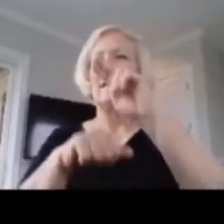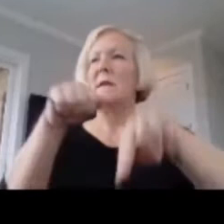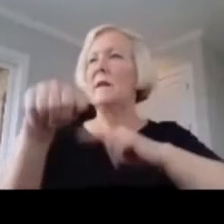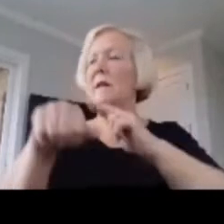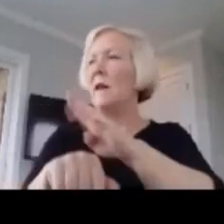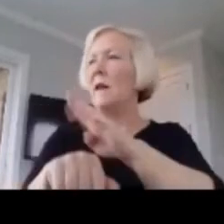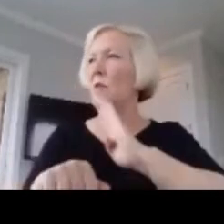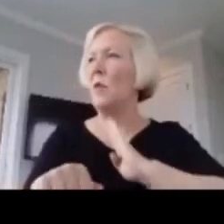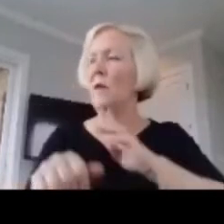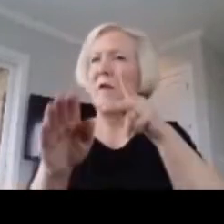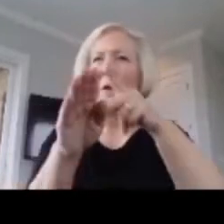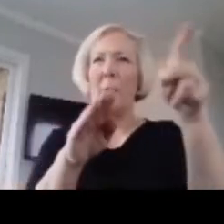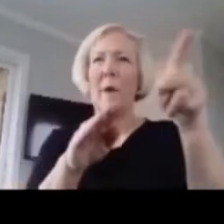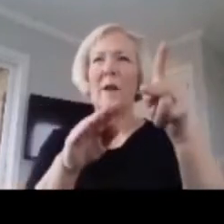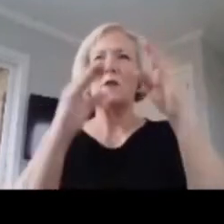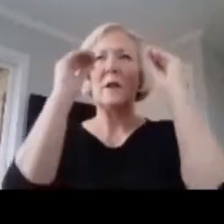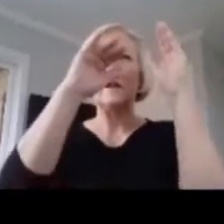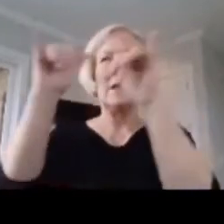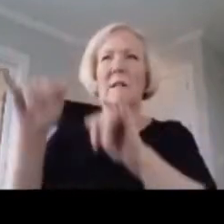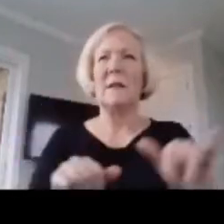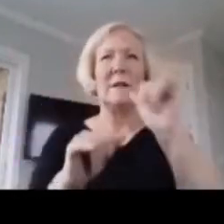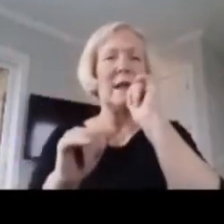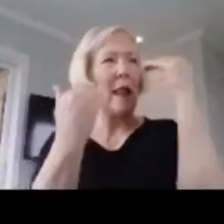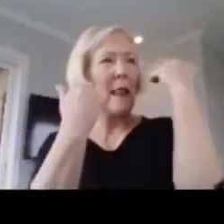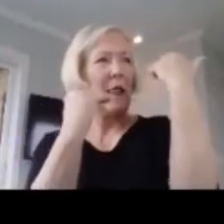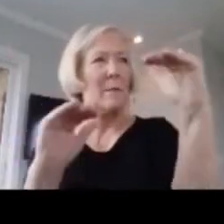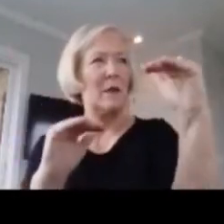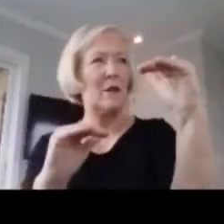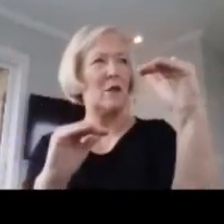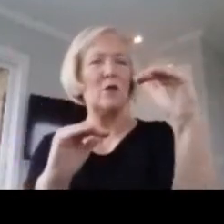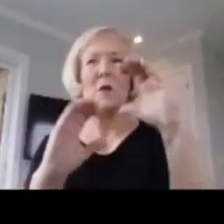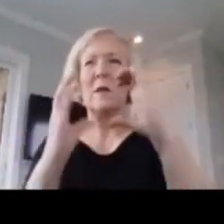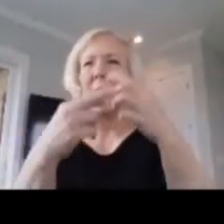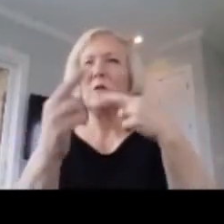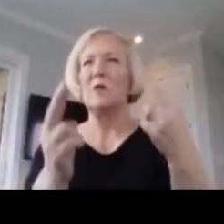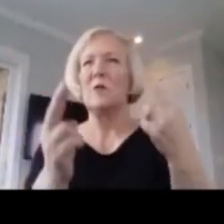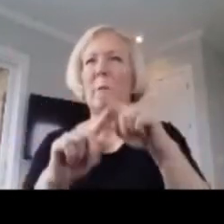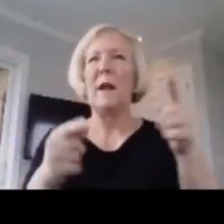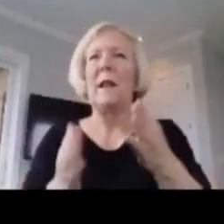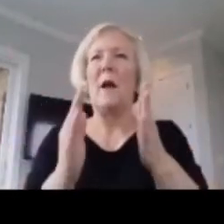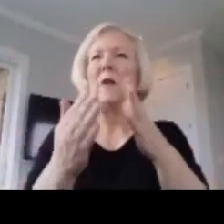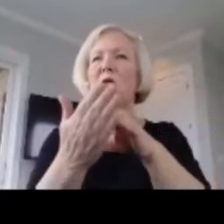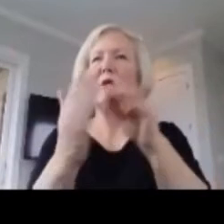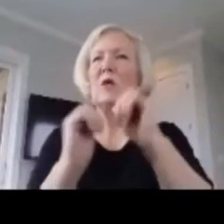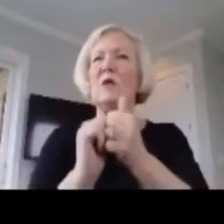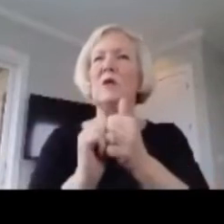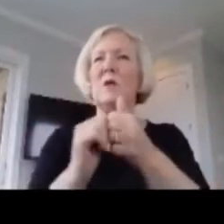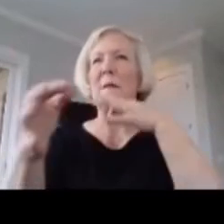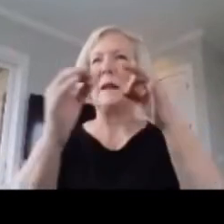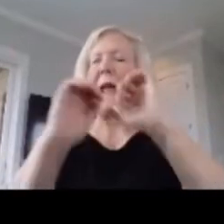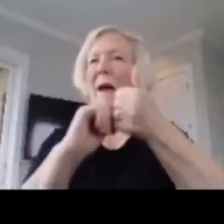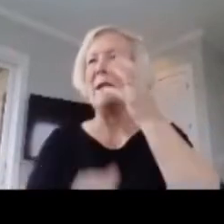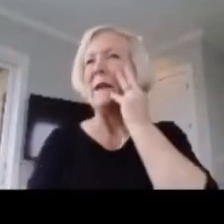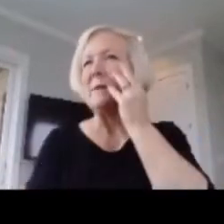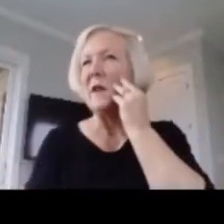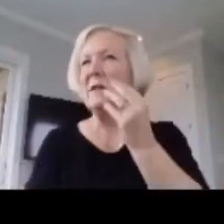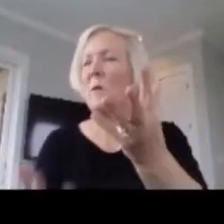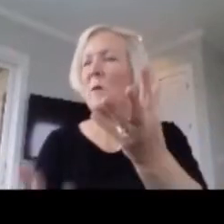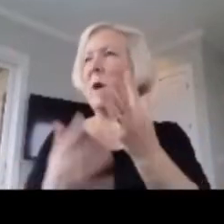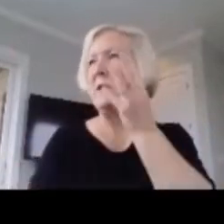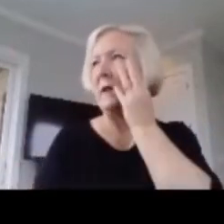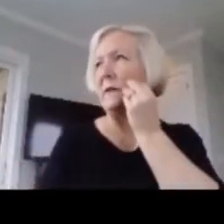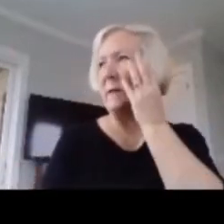agency is not limited to the classroom by allowing students to define how they experience and want to experience